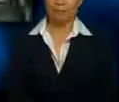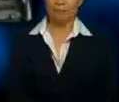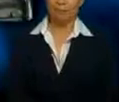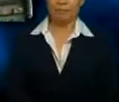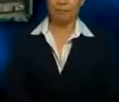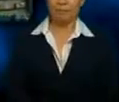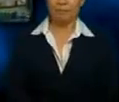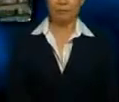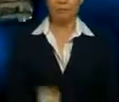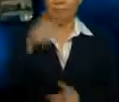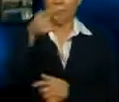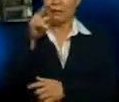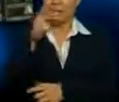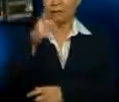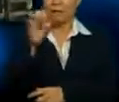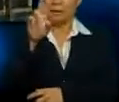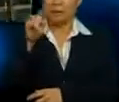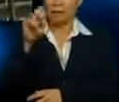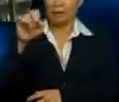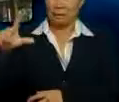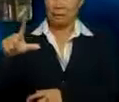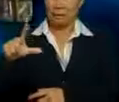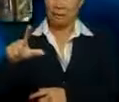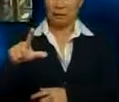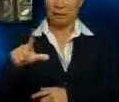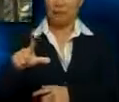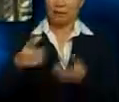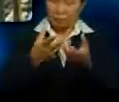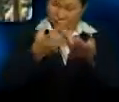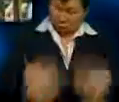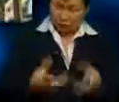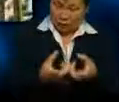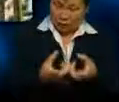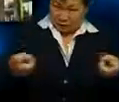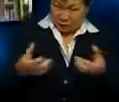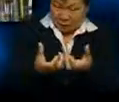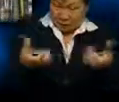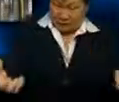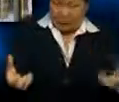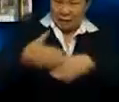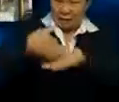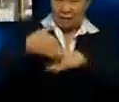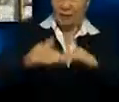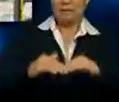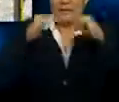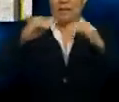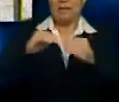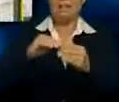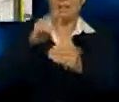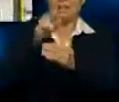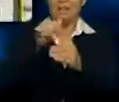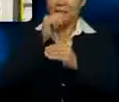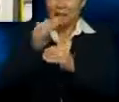The kernels or nuts that have been separated in the depericupper will be sent to the nut polishing drum to prepare the kernel for the